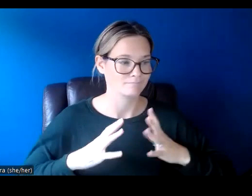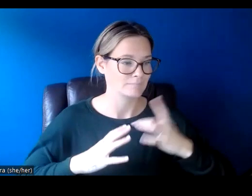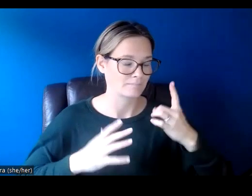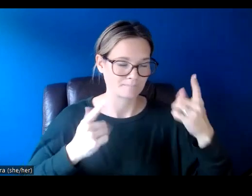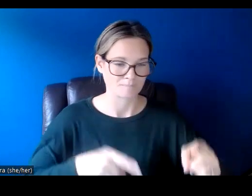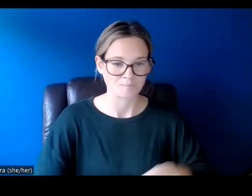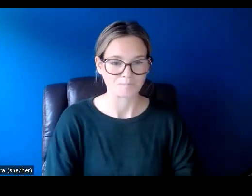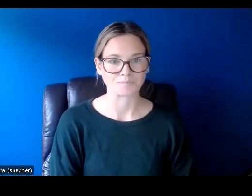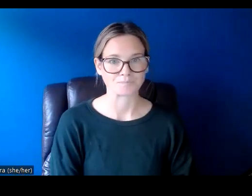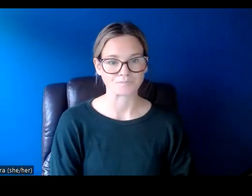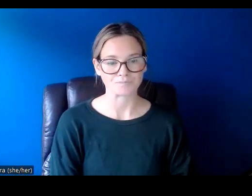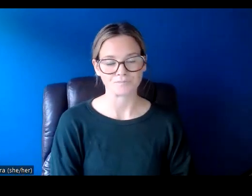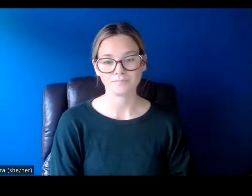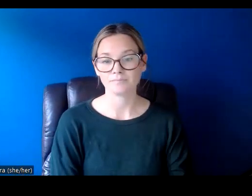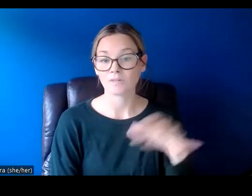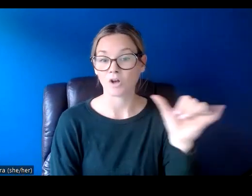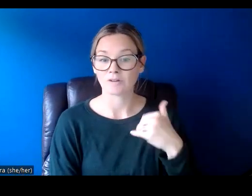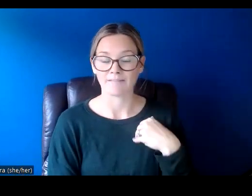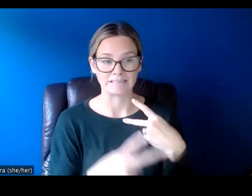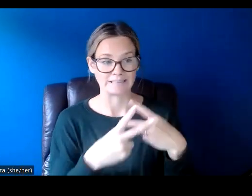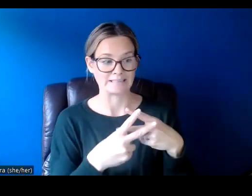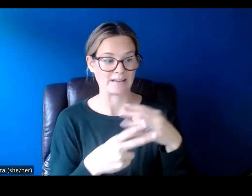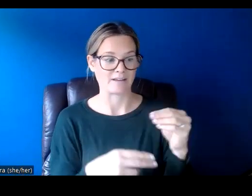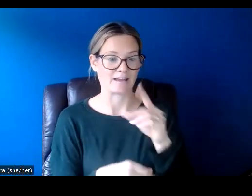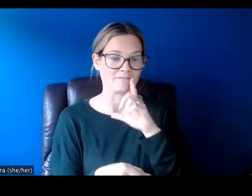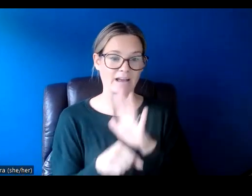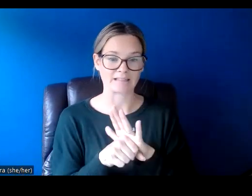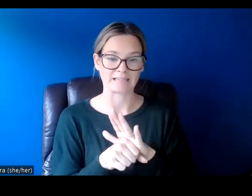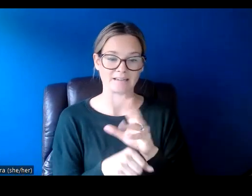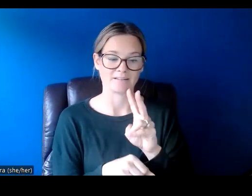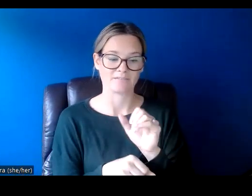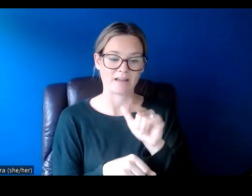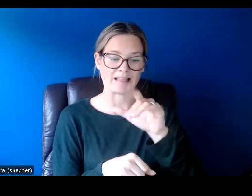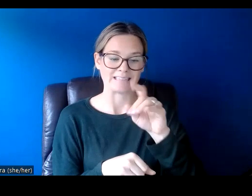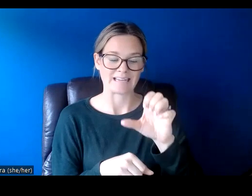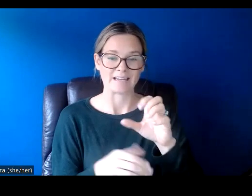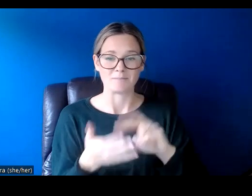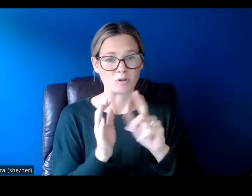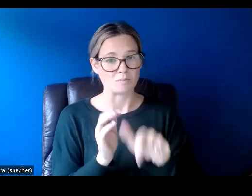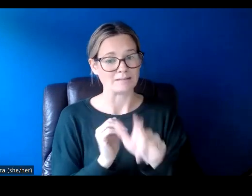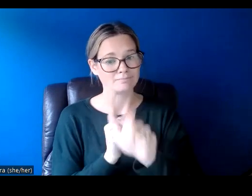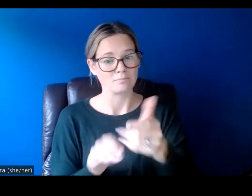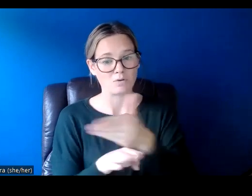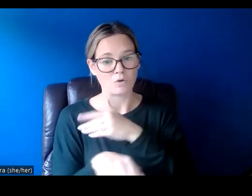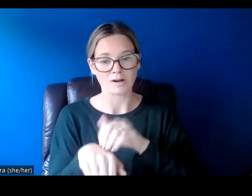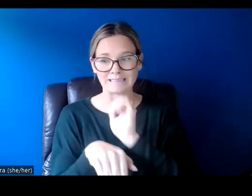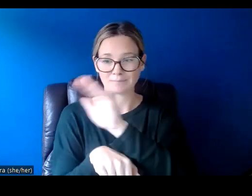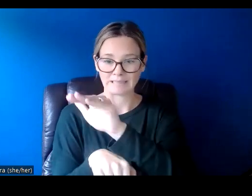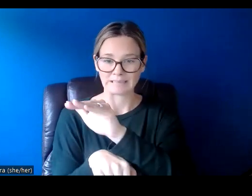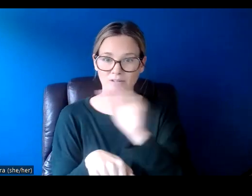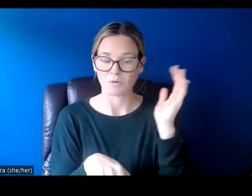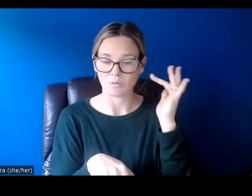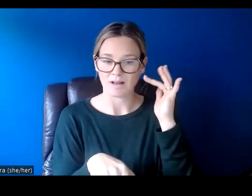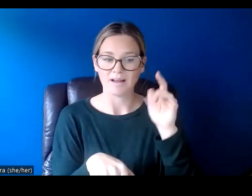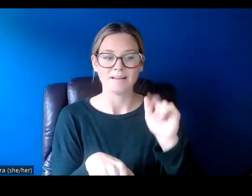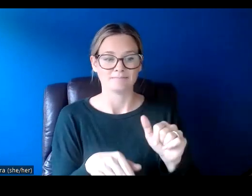wrong. There's also a save and validate button. You have to click this button before you can submit. This will